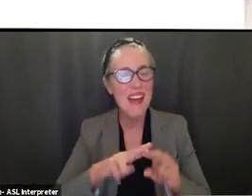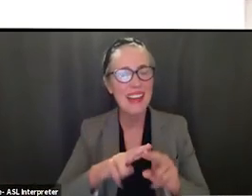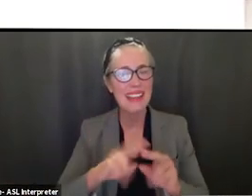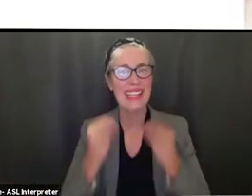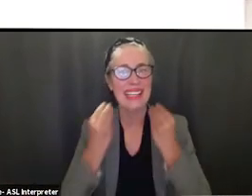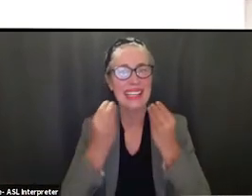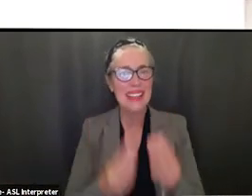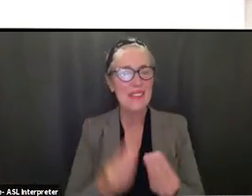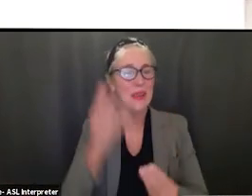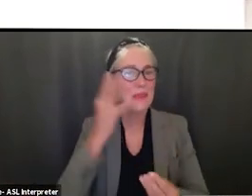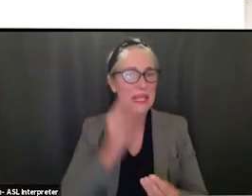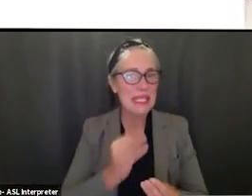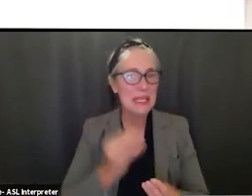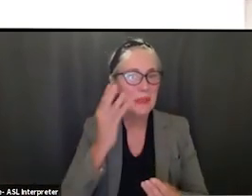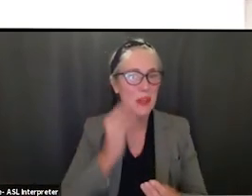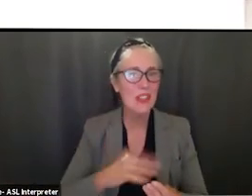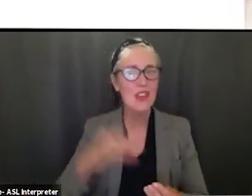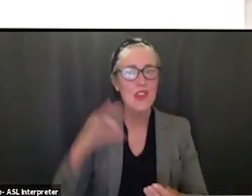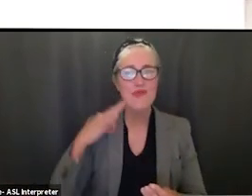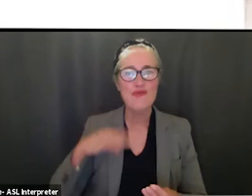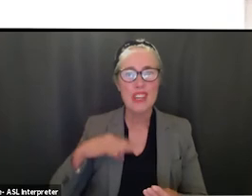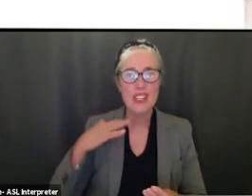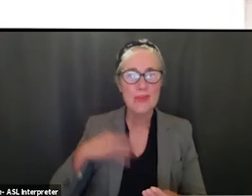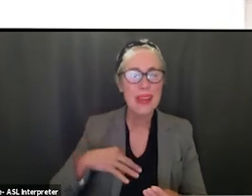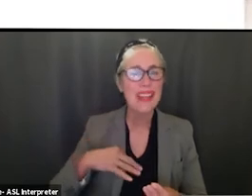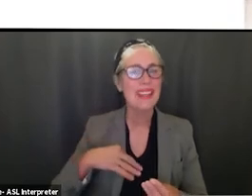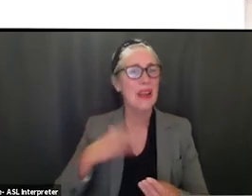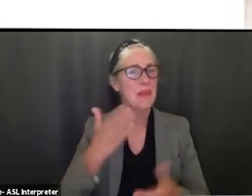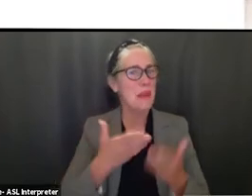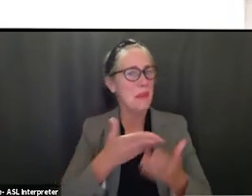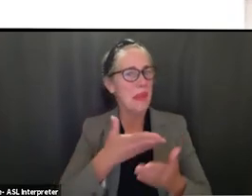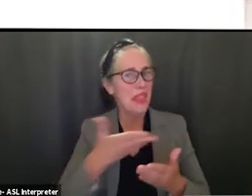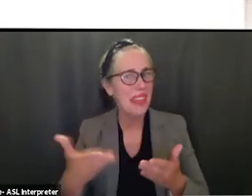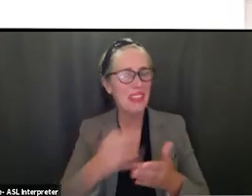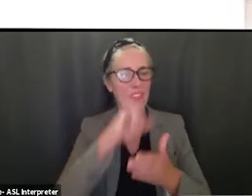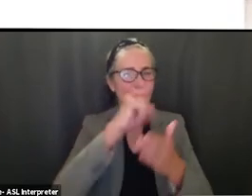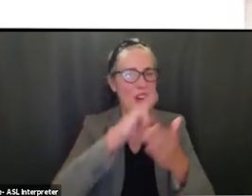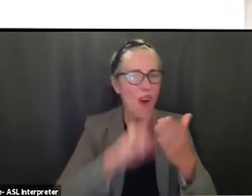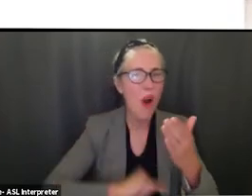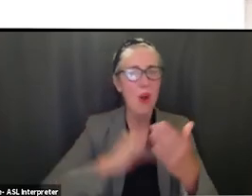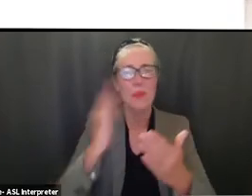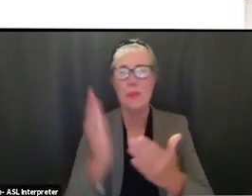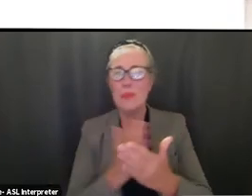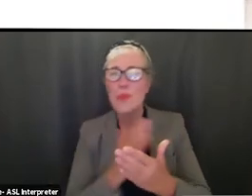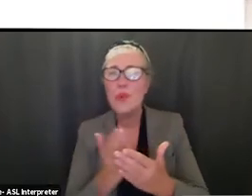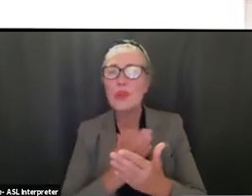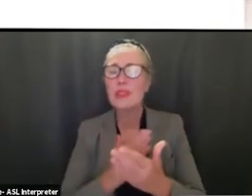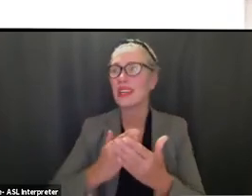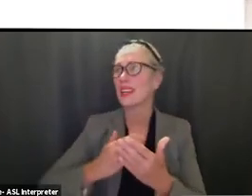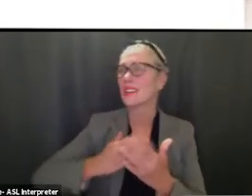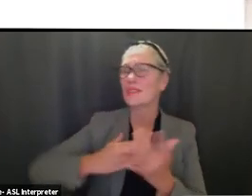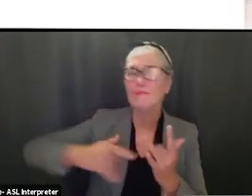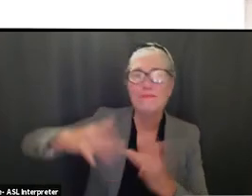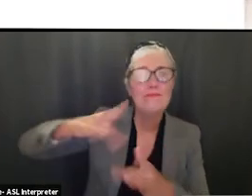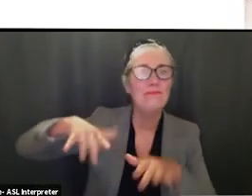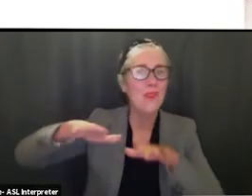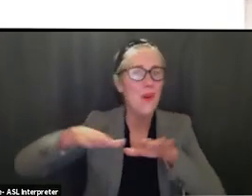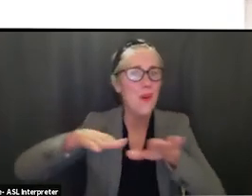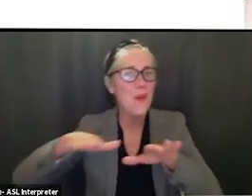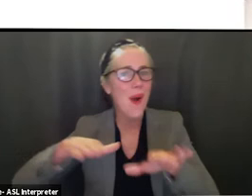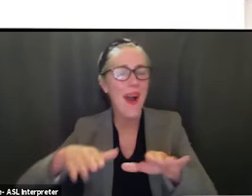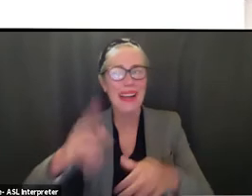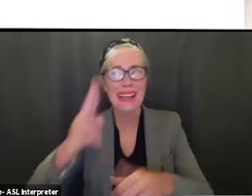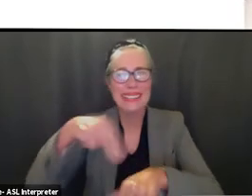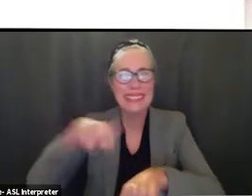maybe our students have not had opportunity to do uh um otherwise and we are so thankful